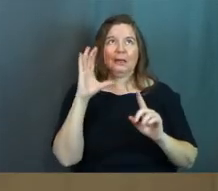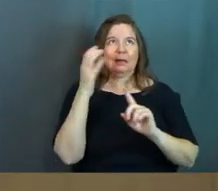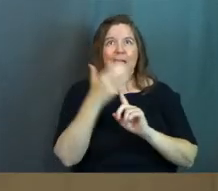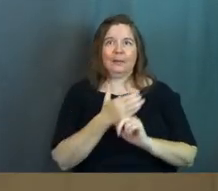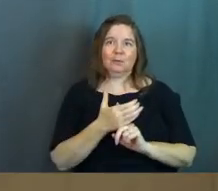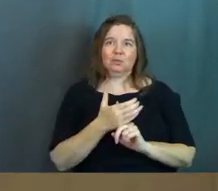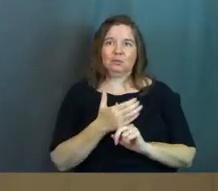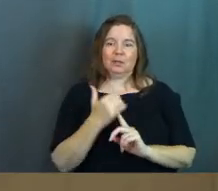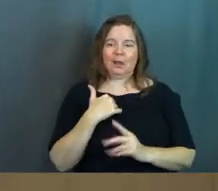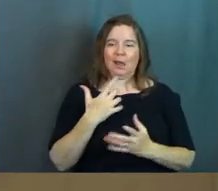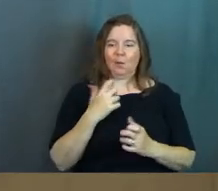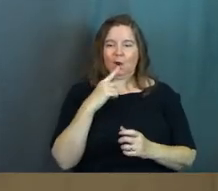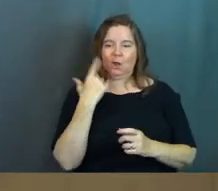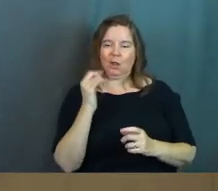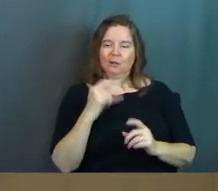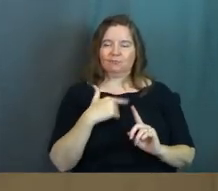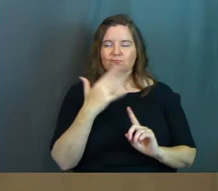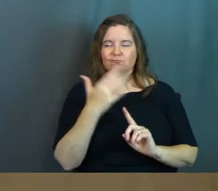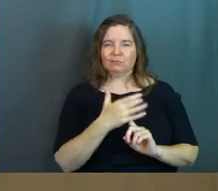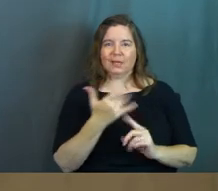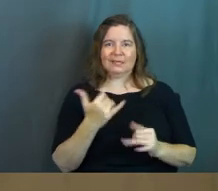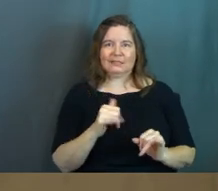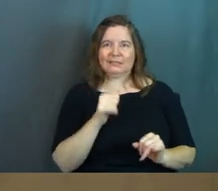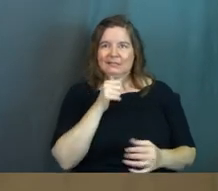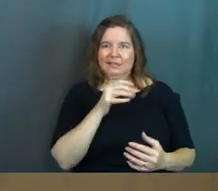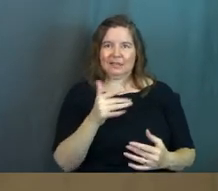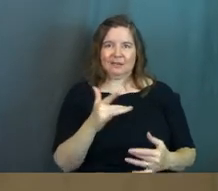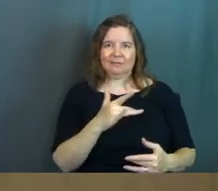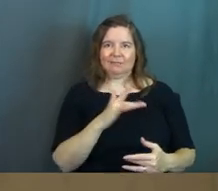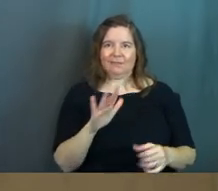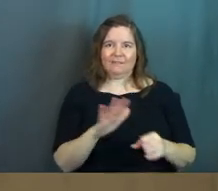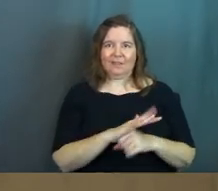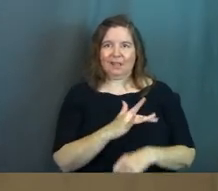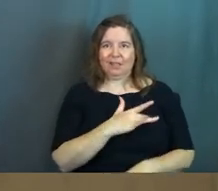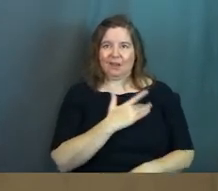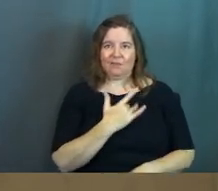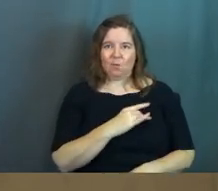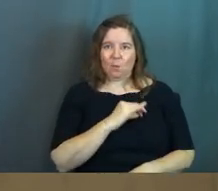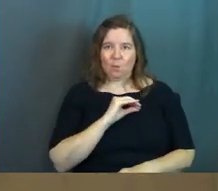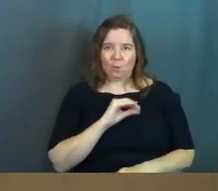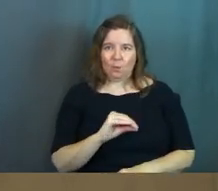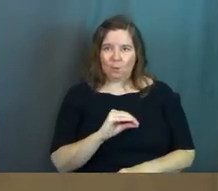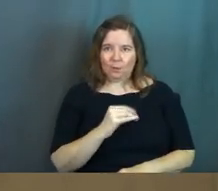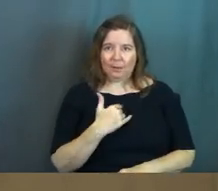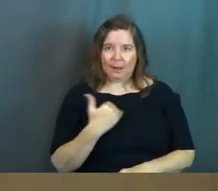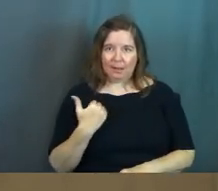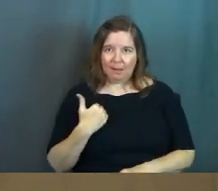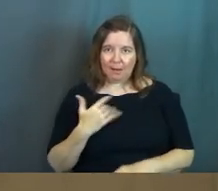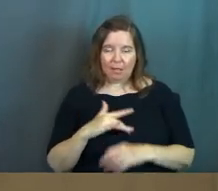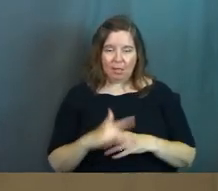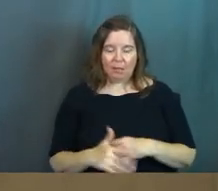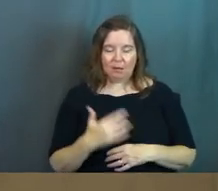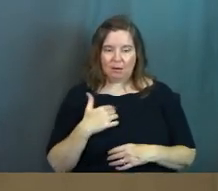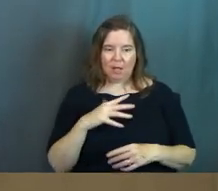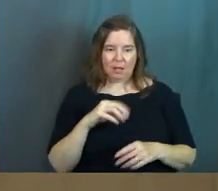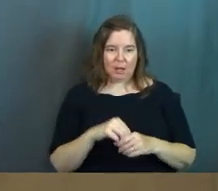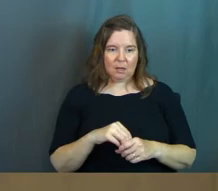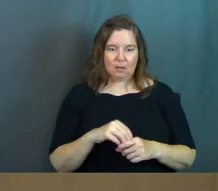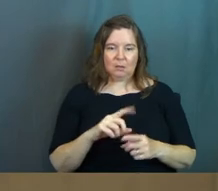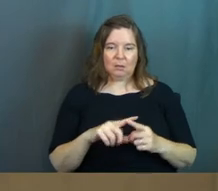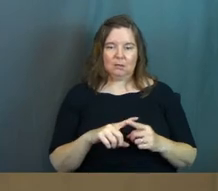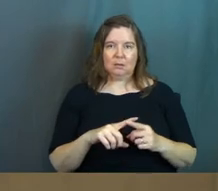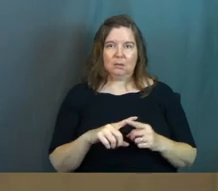that I wanted to be. And it still did not fill that void and the emptiness that I had. And I got into